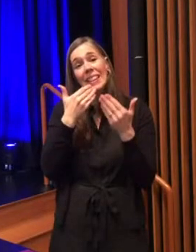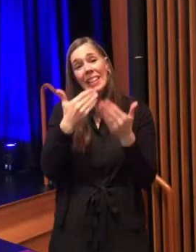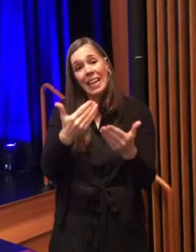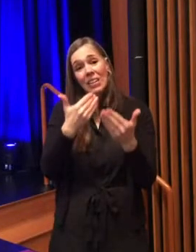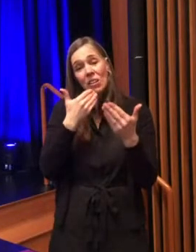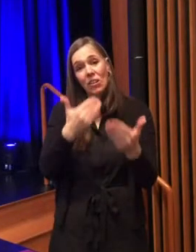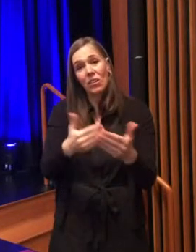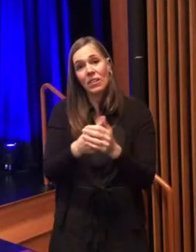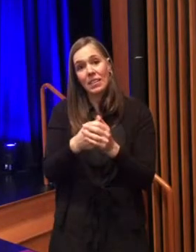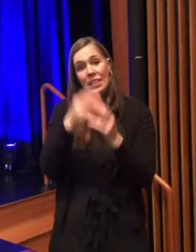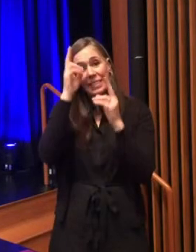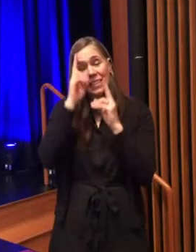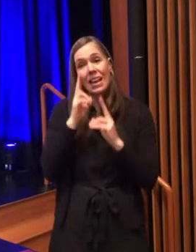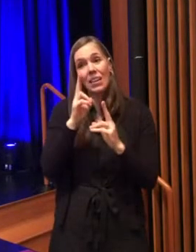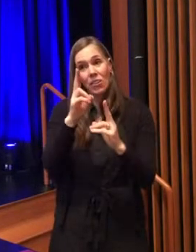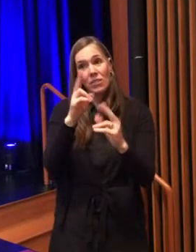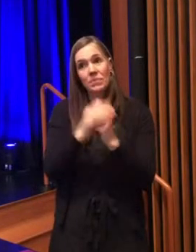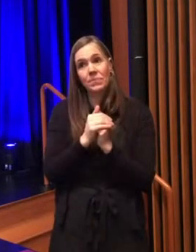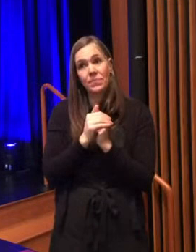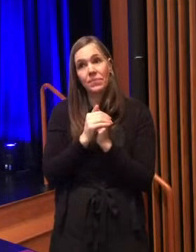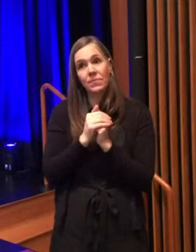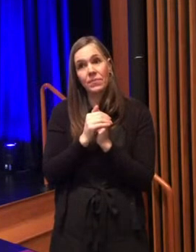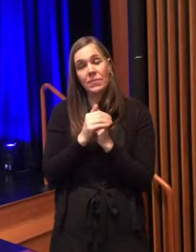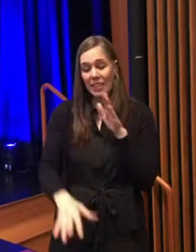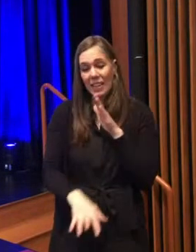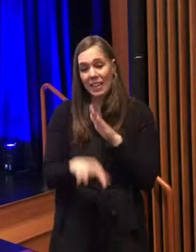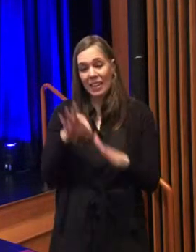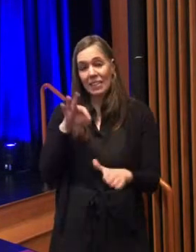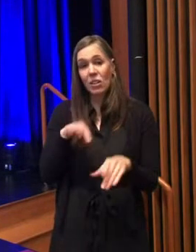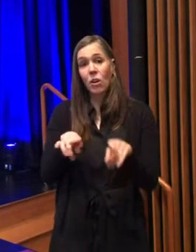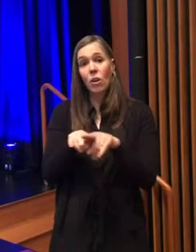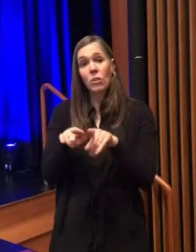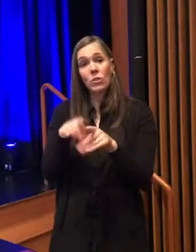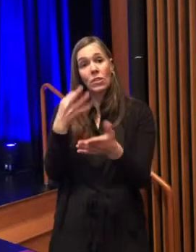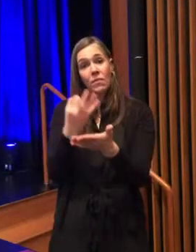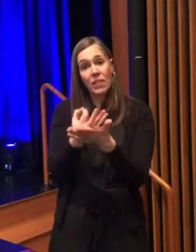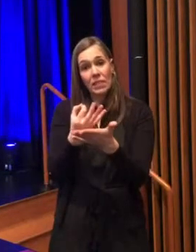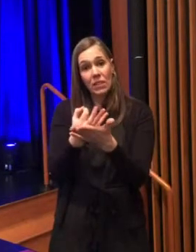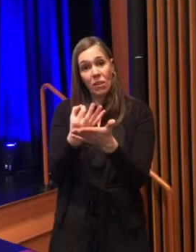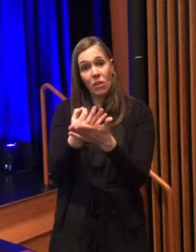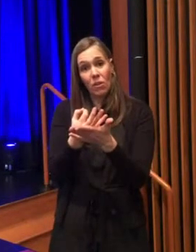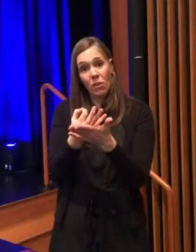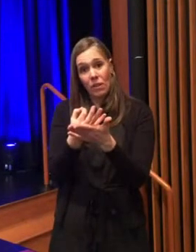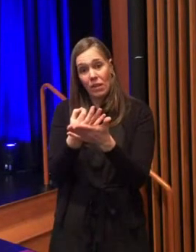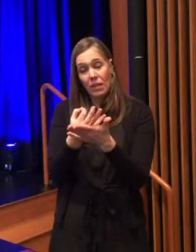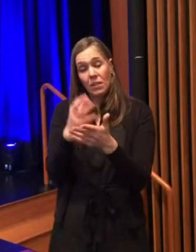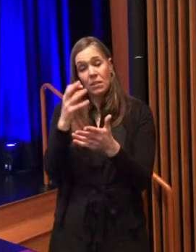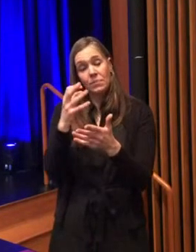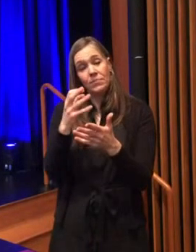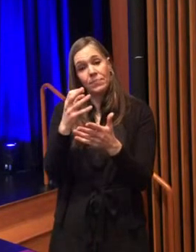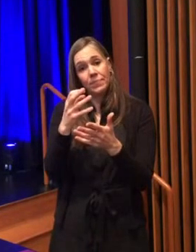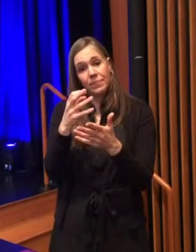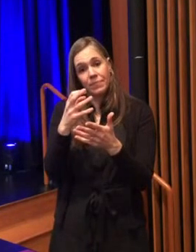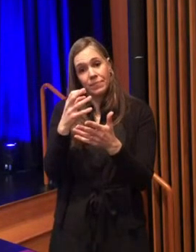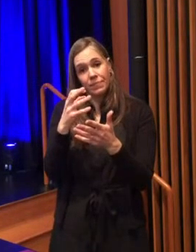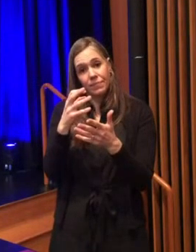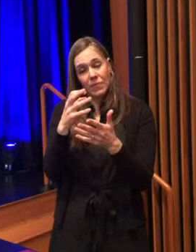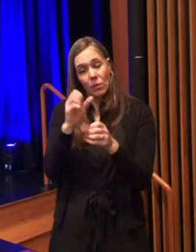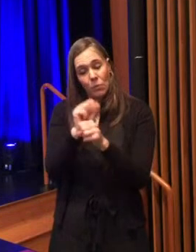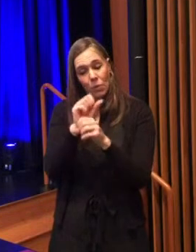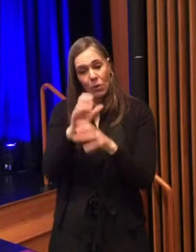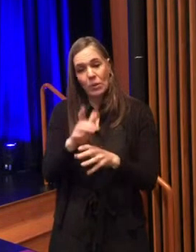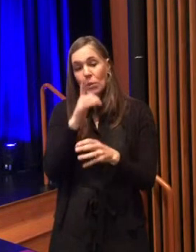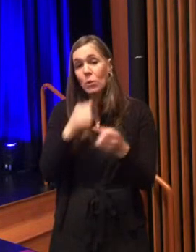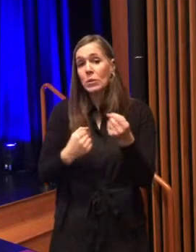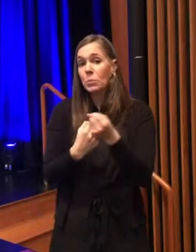an honor to serve as your officers of treasure and controller who helps to support and keep your